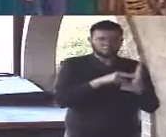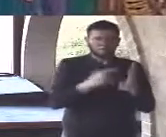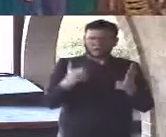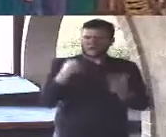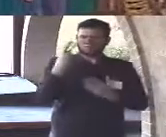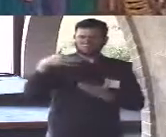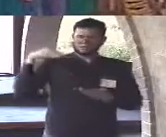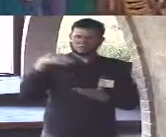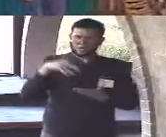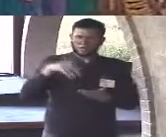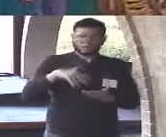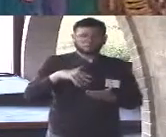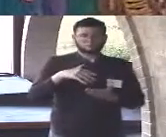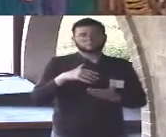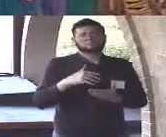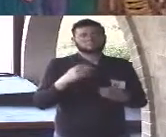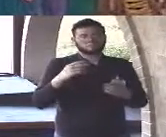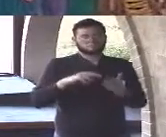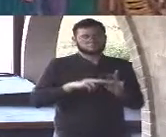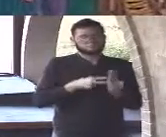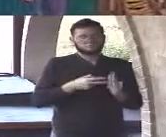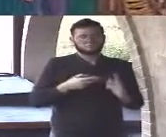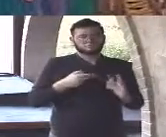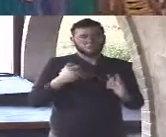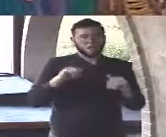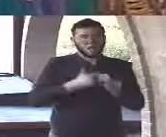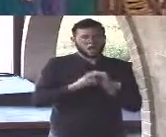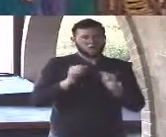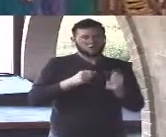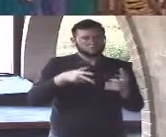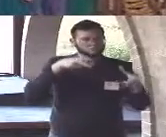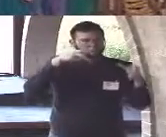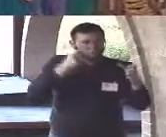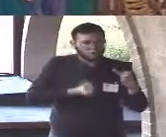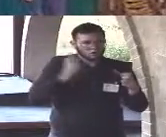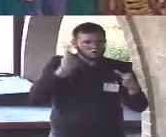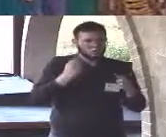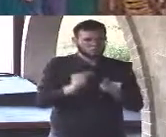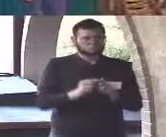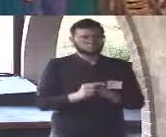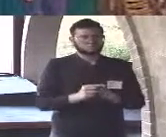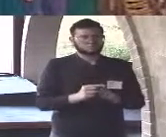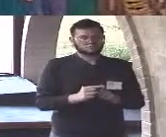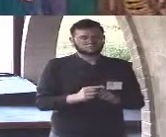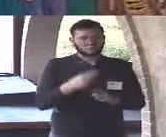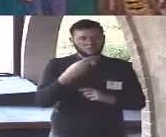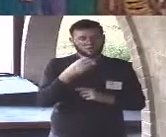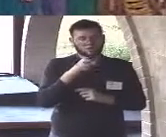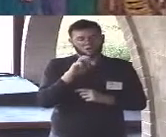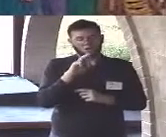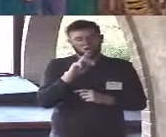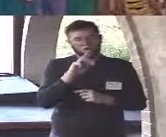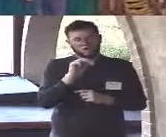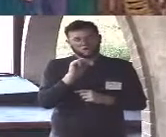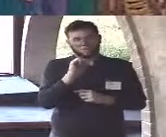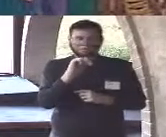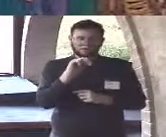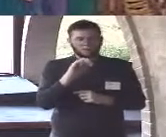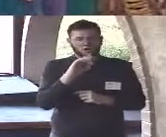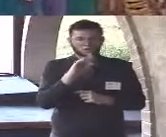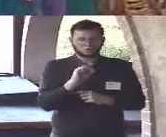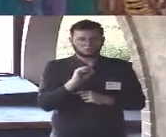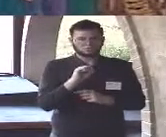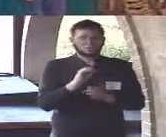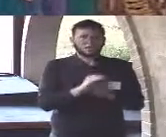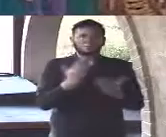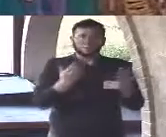and that word is hermeneutics it's derived interestingly from the name of the greek god hermes who as some of you might know